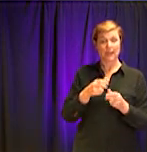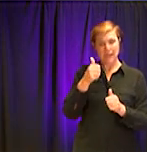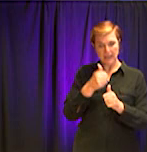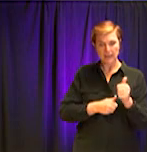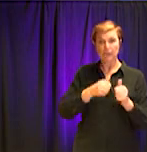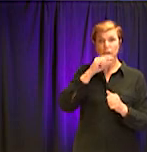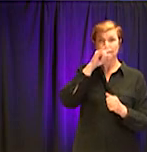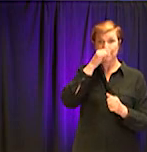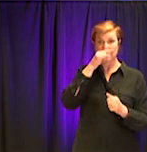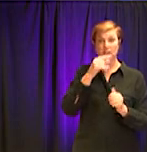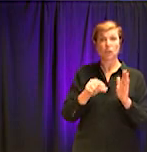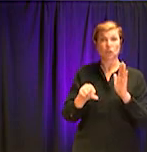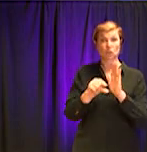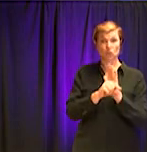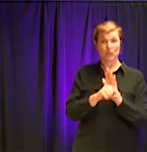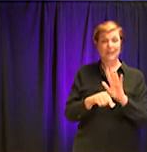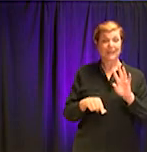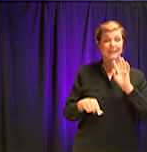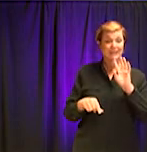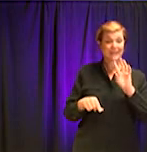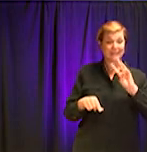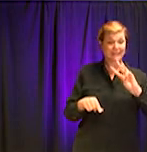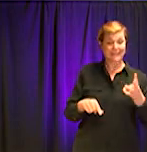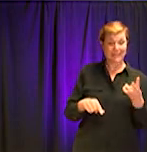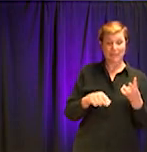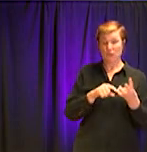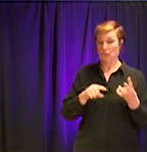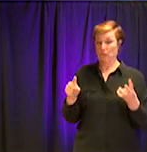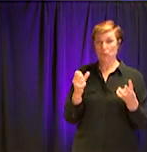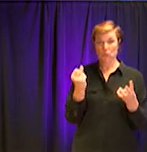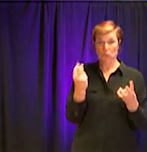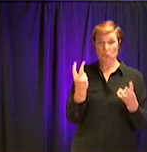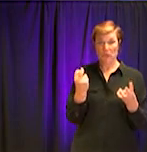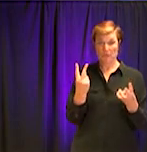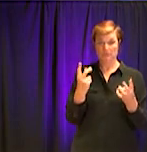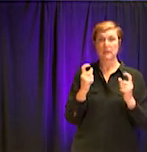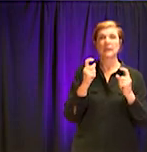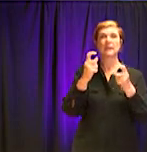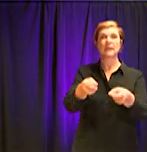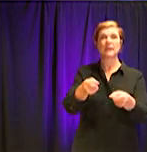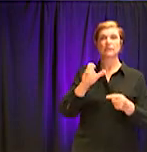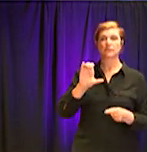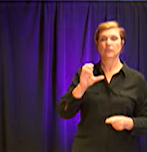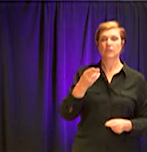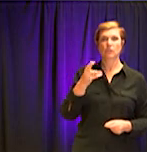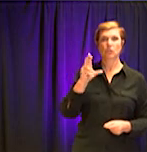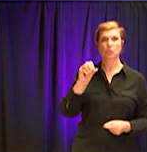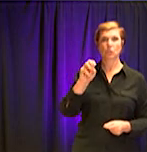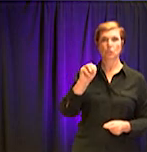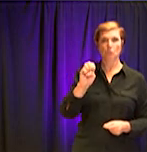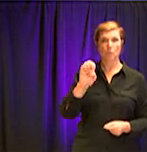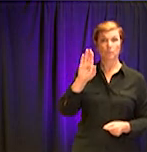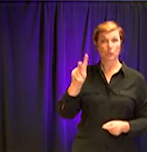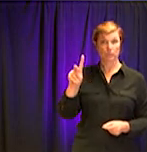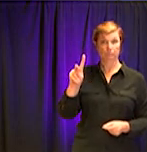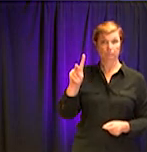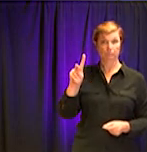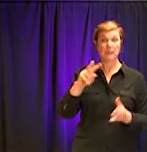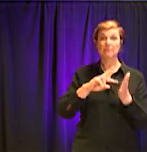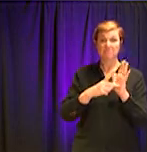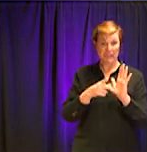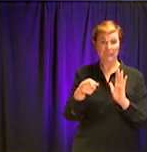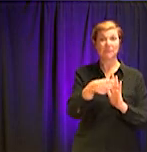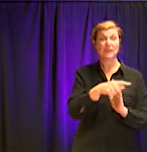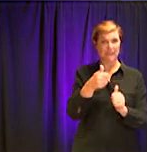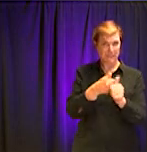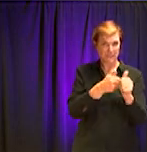a Chromebook. And so we have those students that have that device that they have with them. They have the software platform